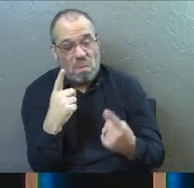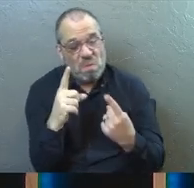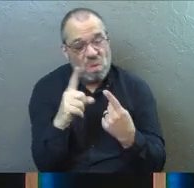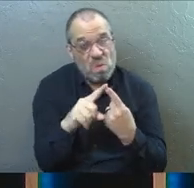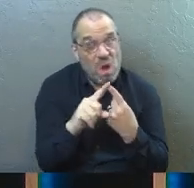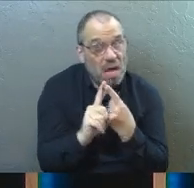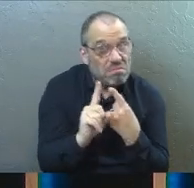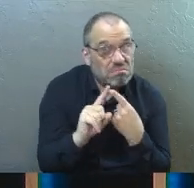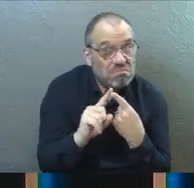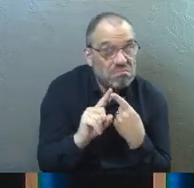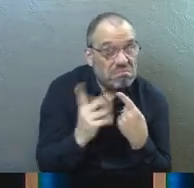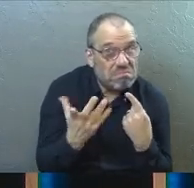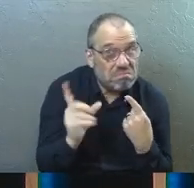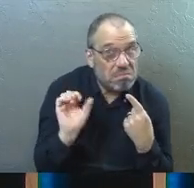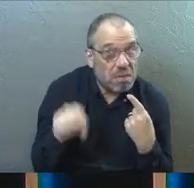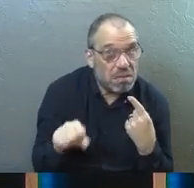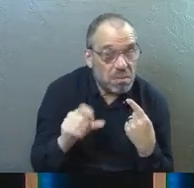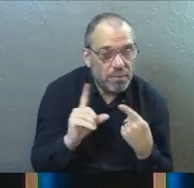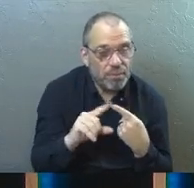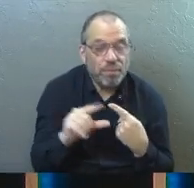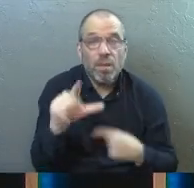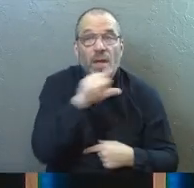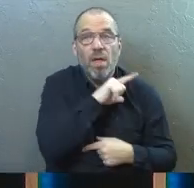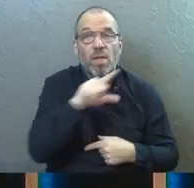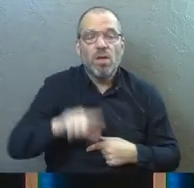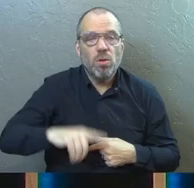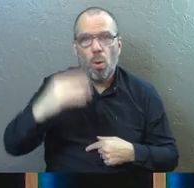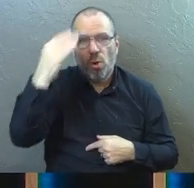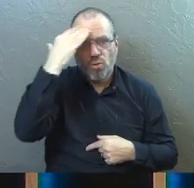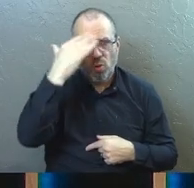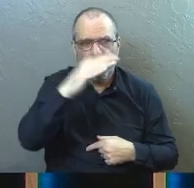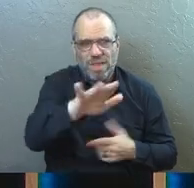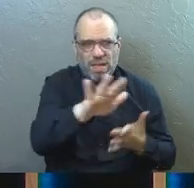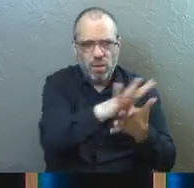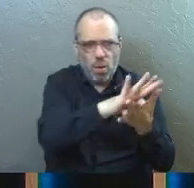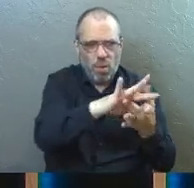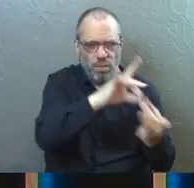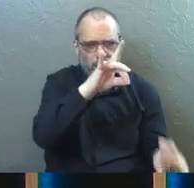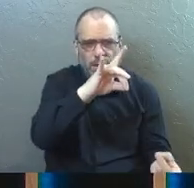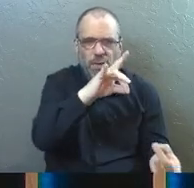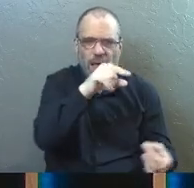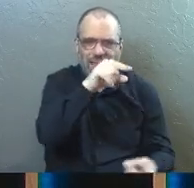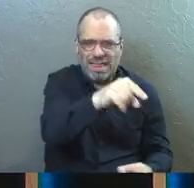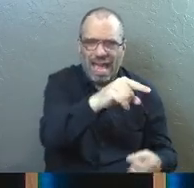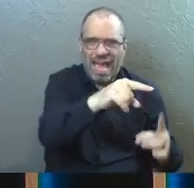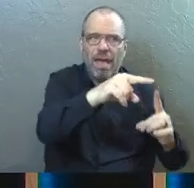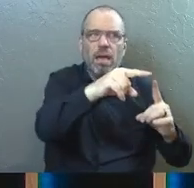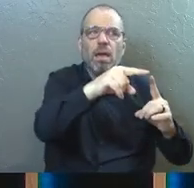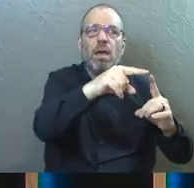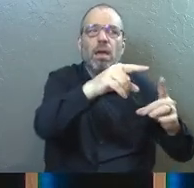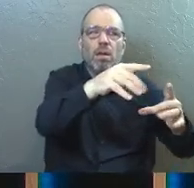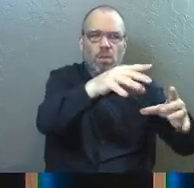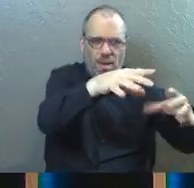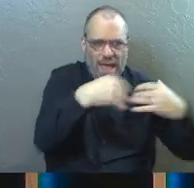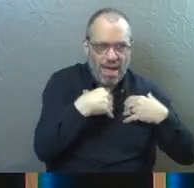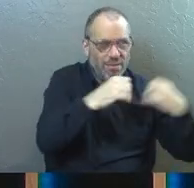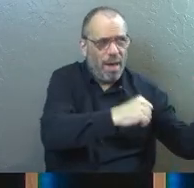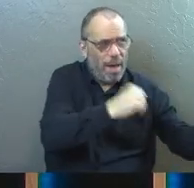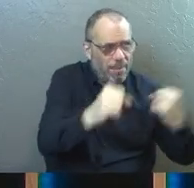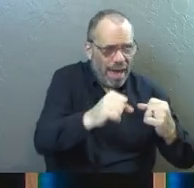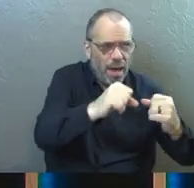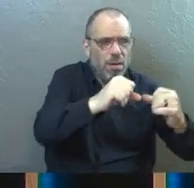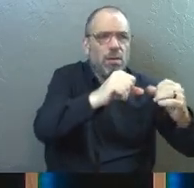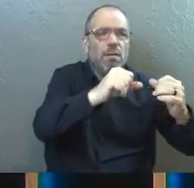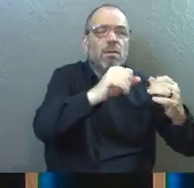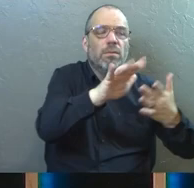possibility is that the Lord knew this Holy Spirit moment where they were going to receive power the way that they